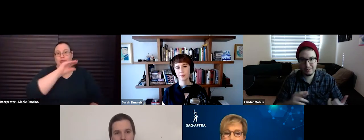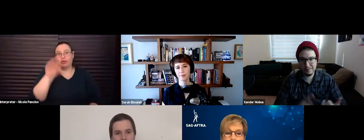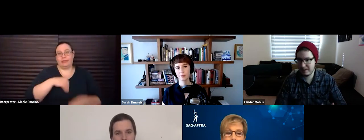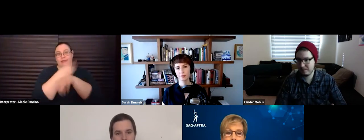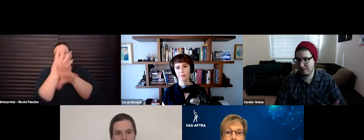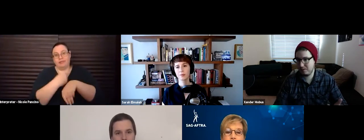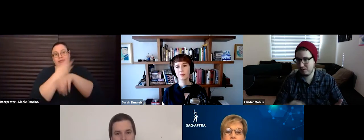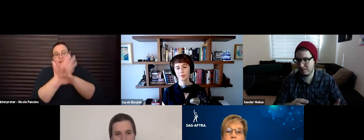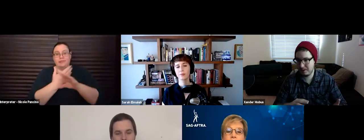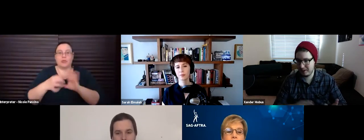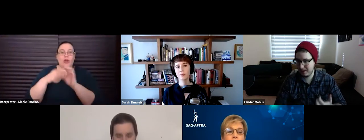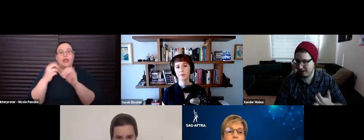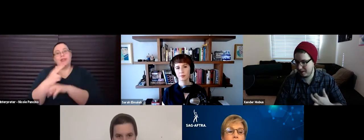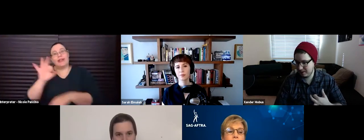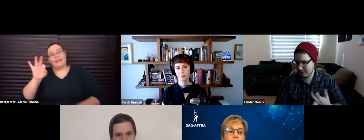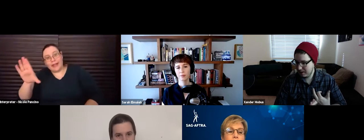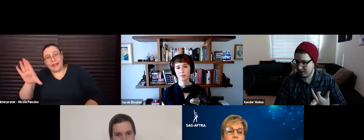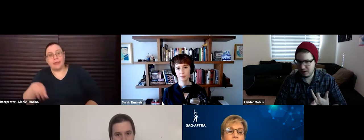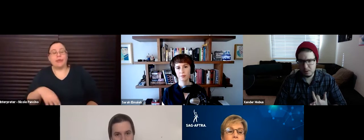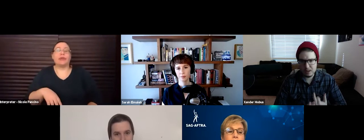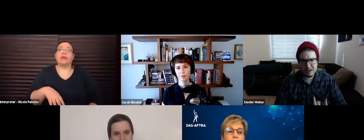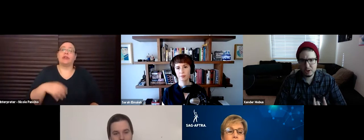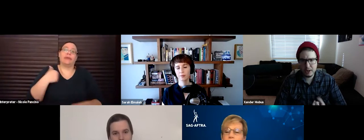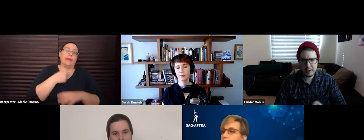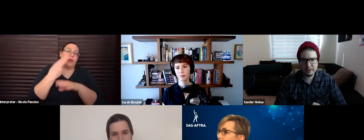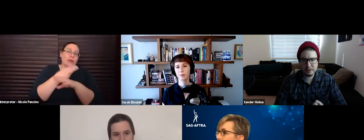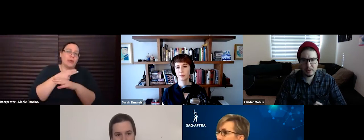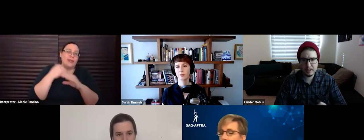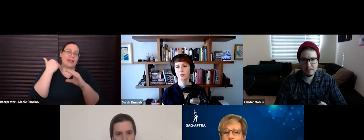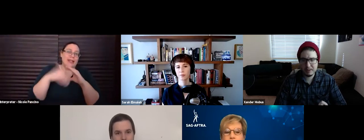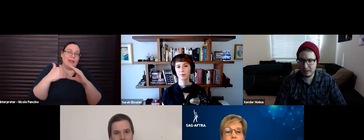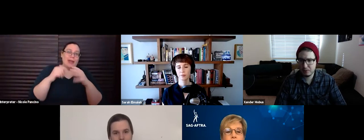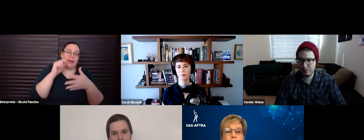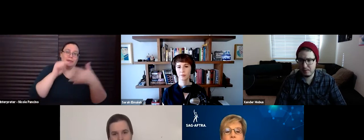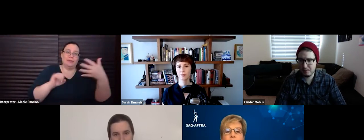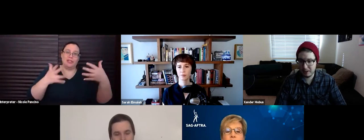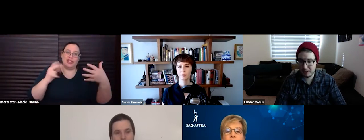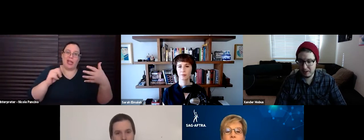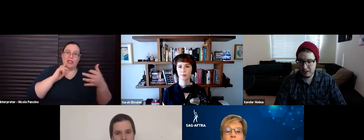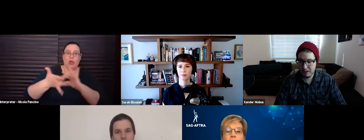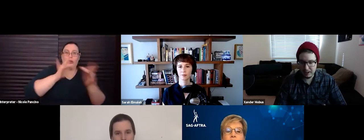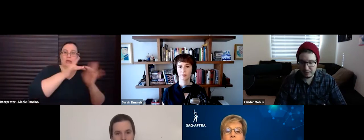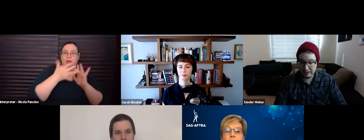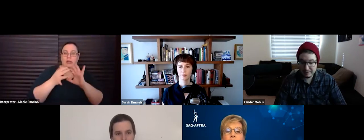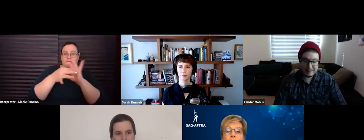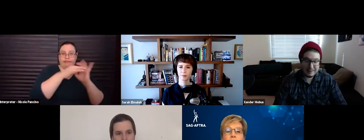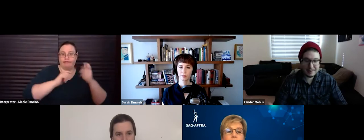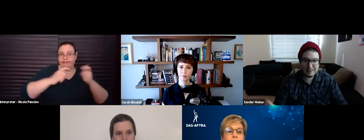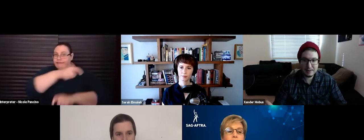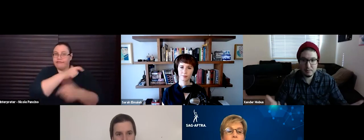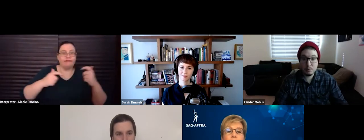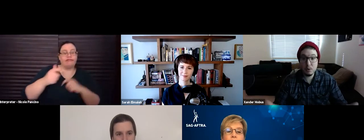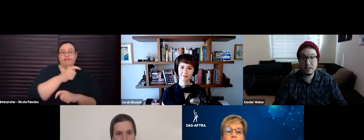more with Facebook. We're using, uh, you know, email chains to try and keep in touch with everybody. Uh, and it's,